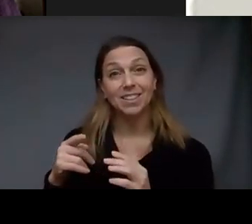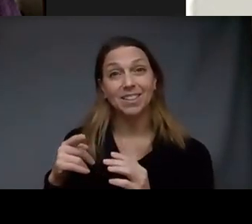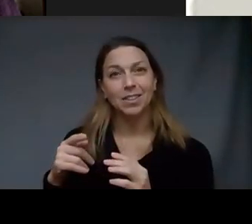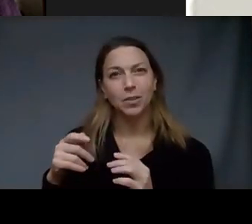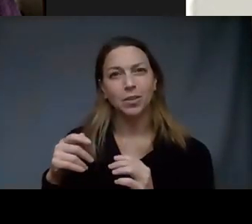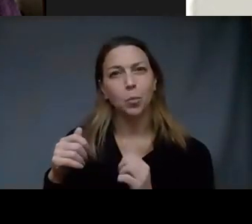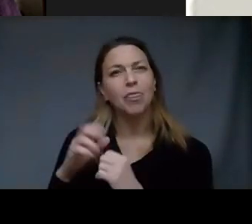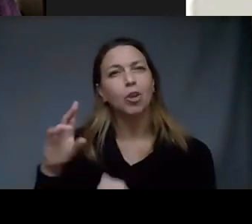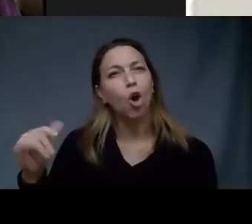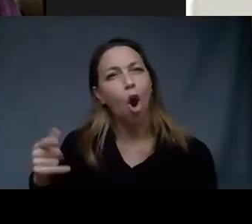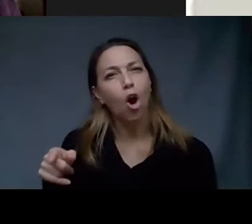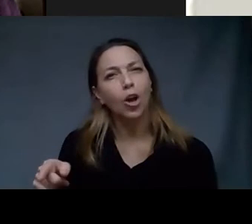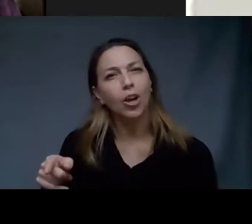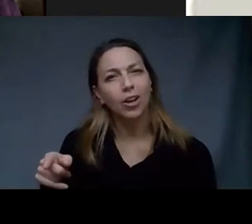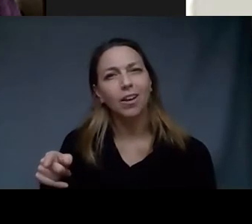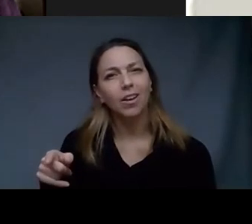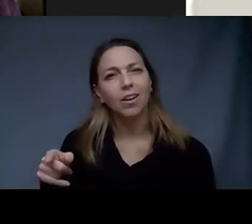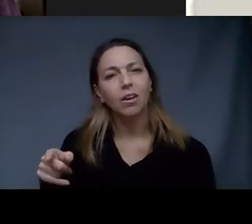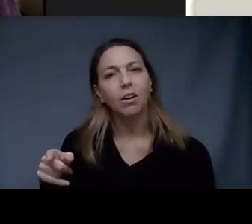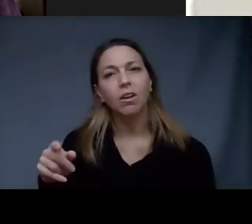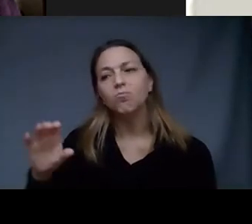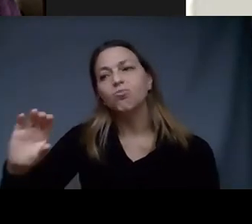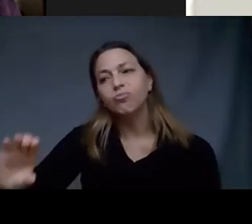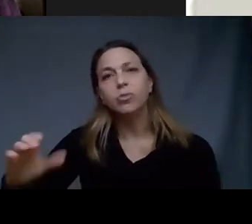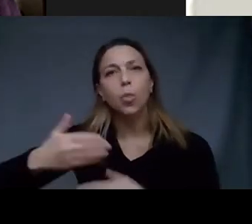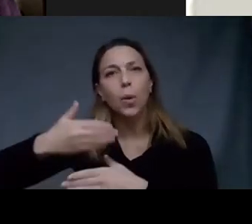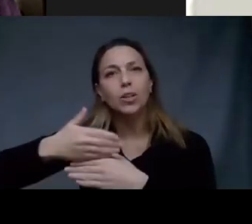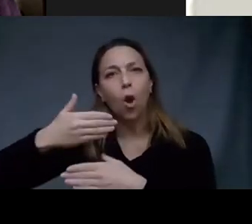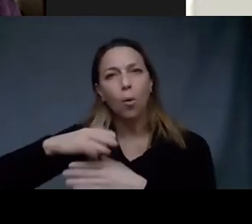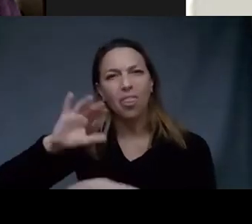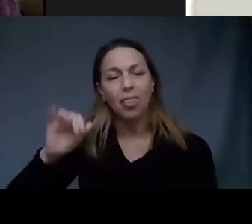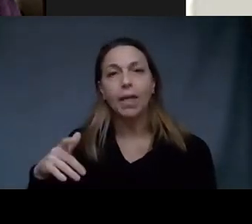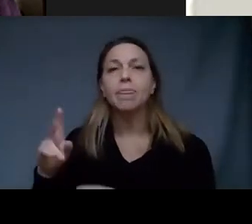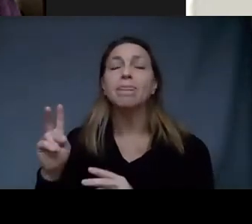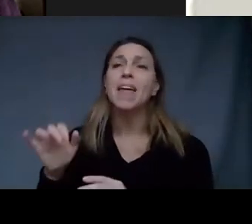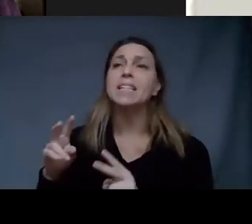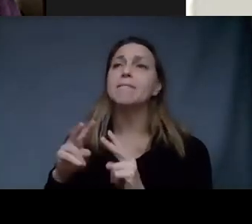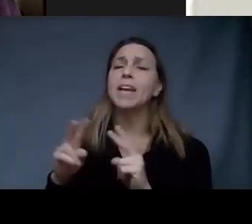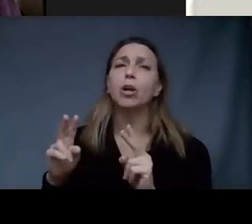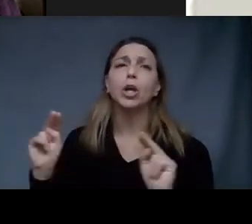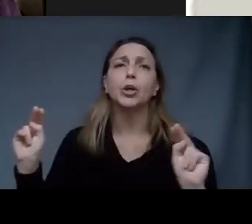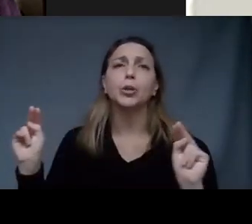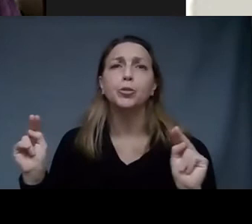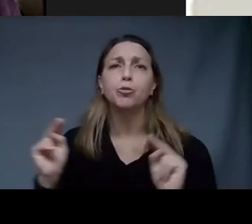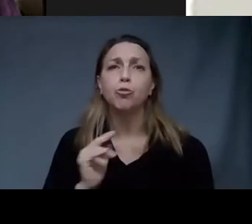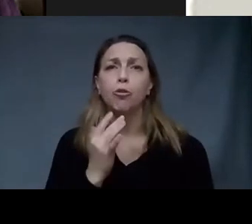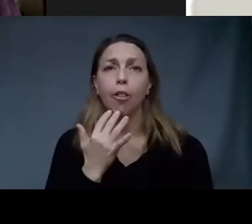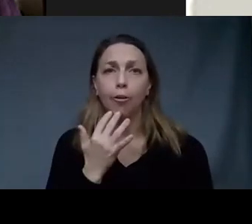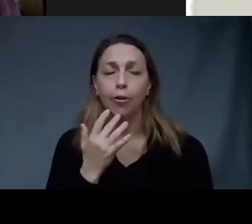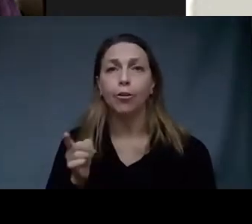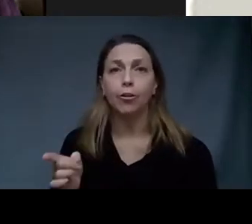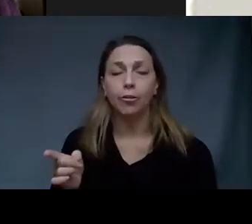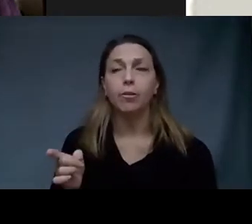dog is on the windowsill that's a very neutral color and I think that